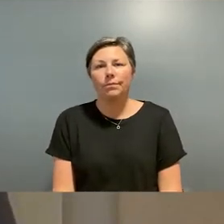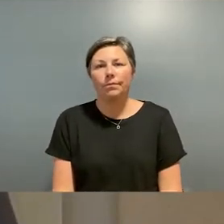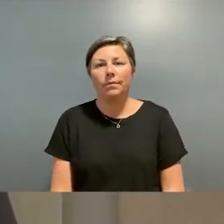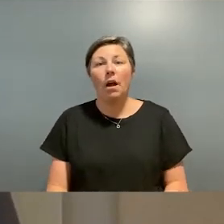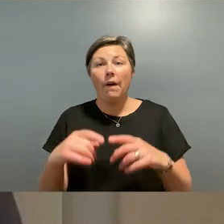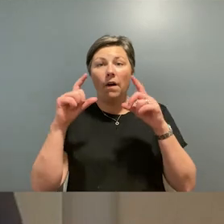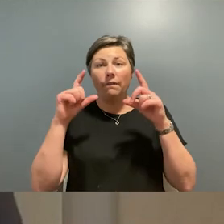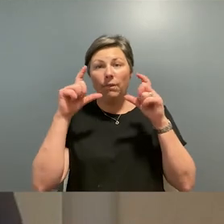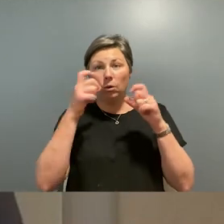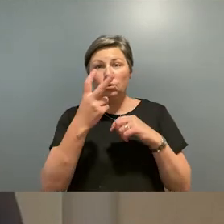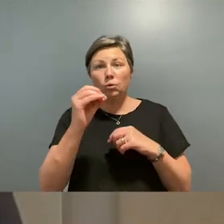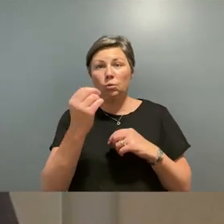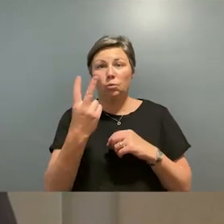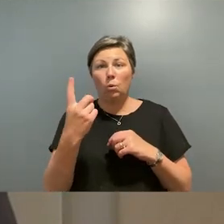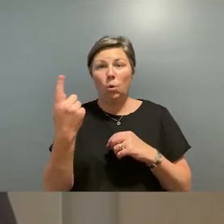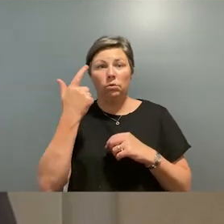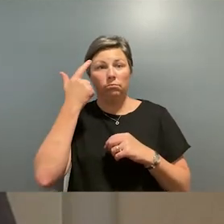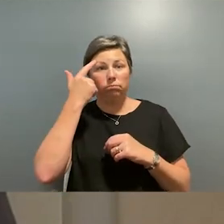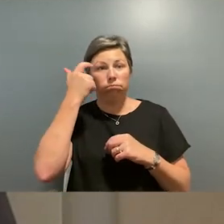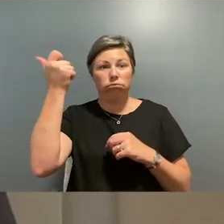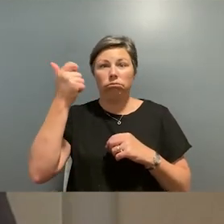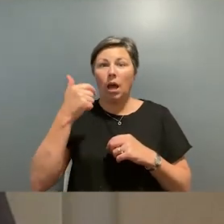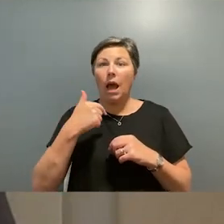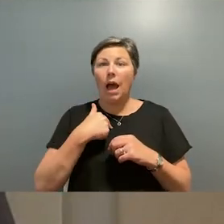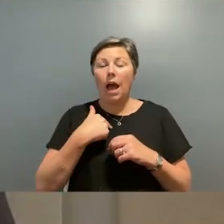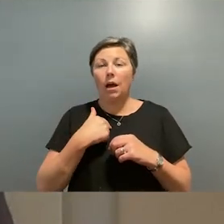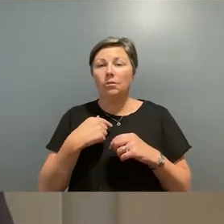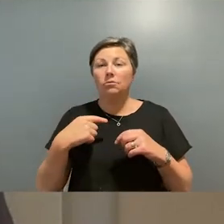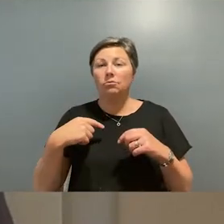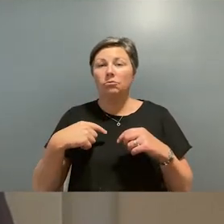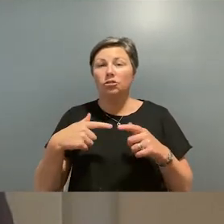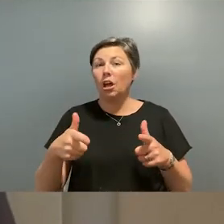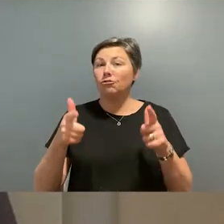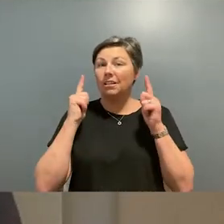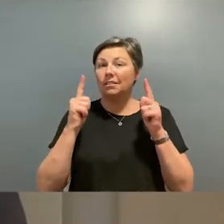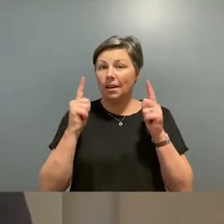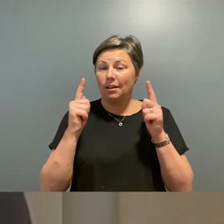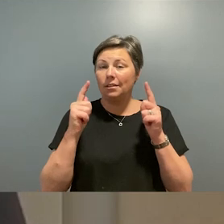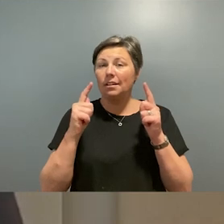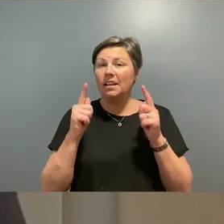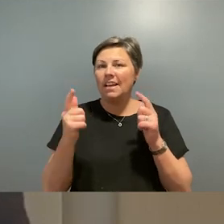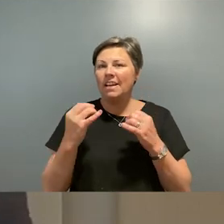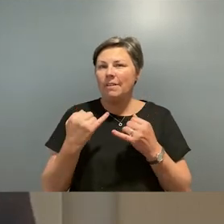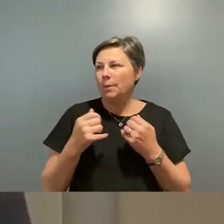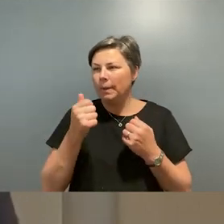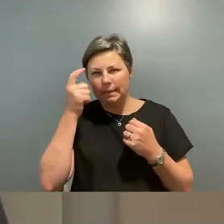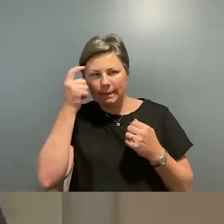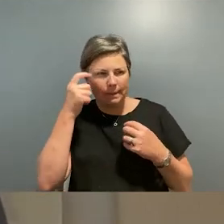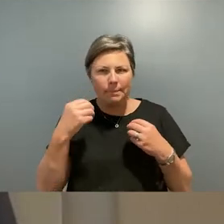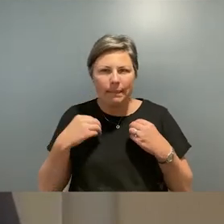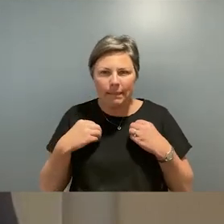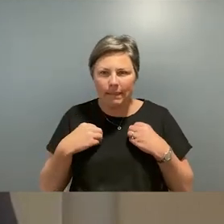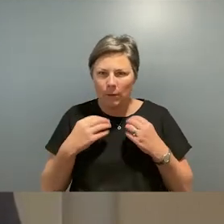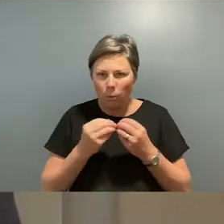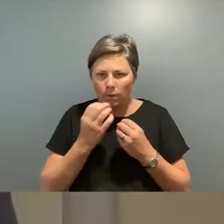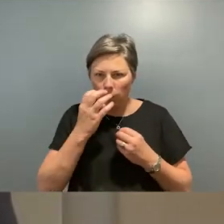photo was actually conceptualized by artistic director elias redstone he's pretty entrepreneurial and